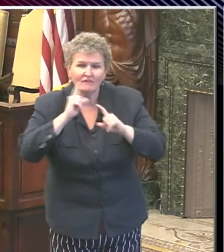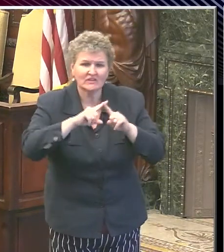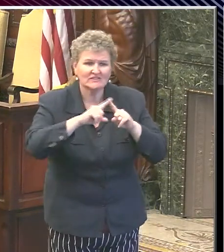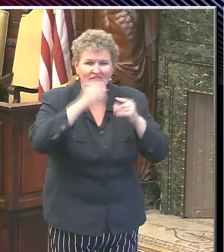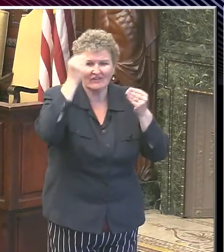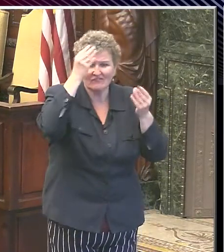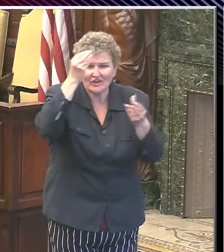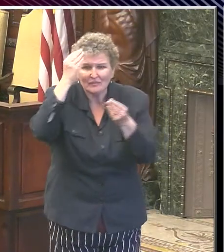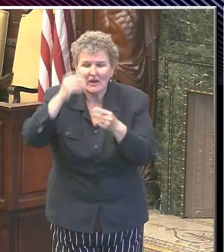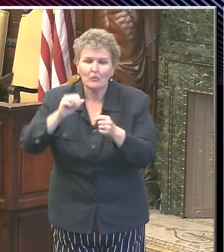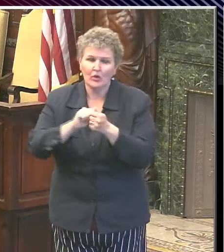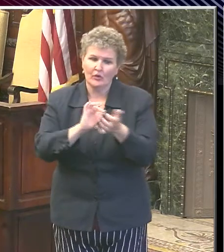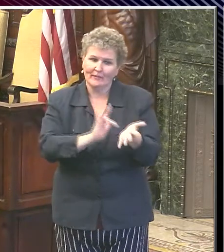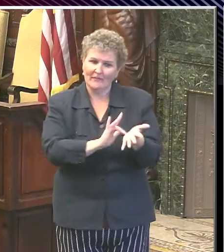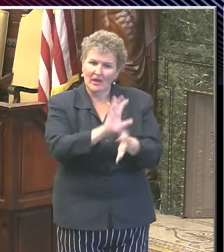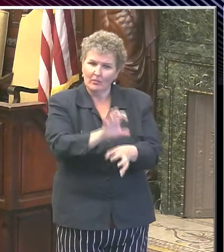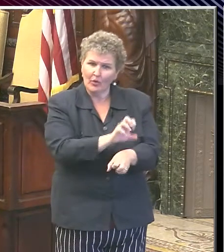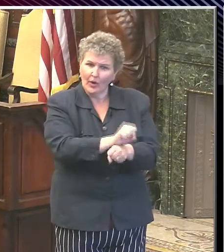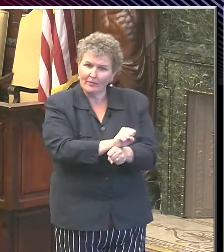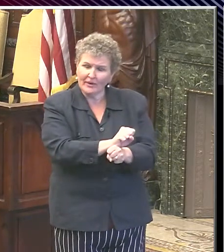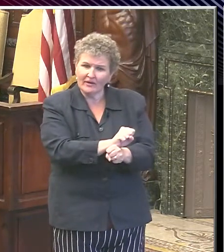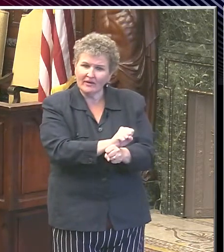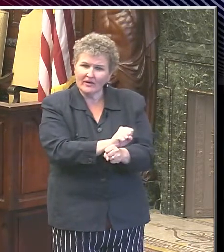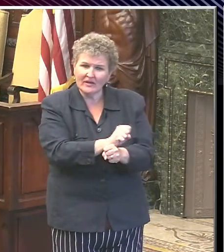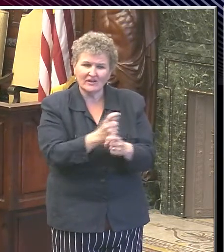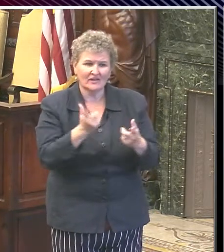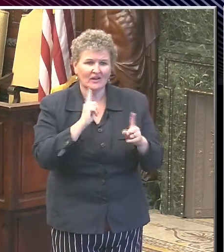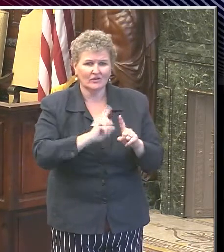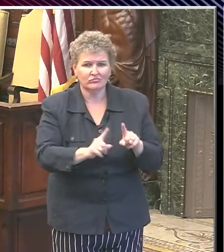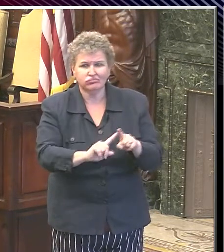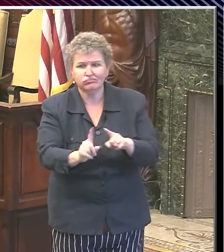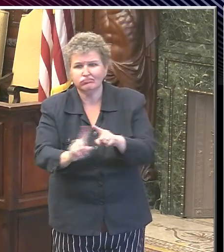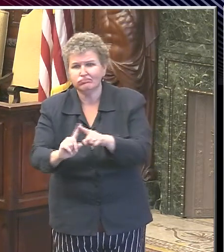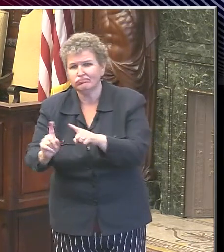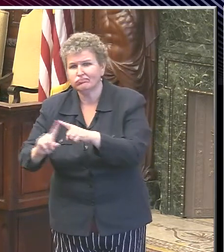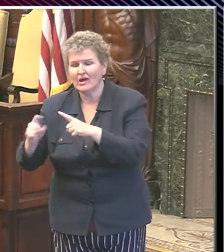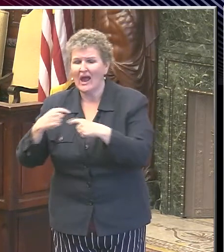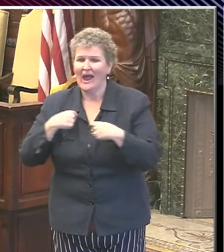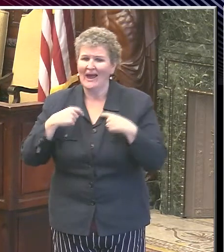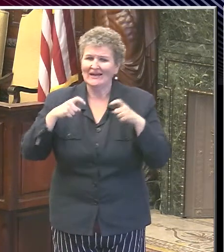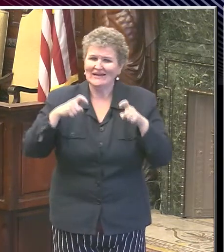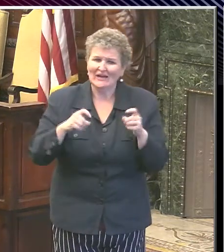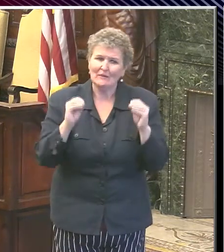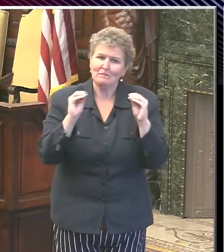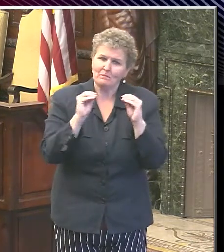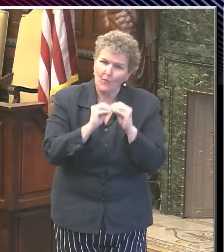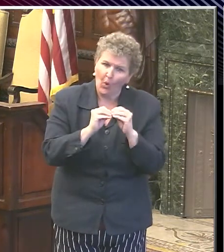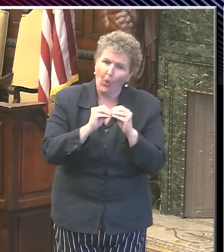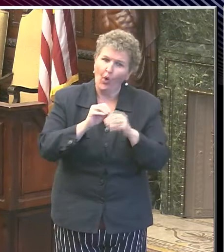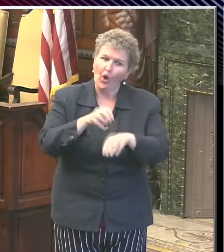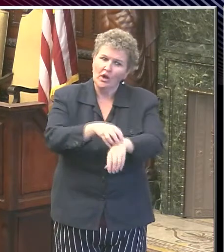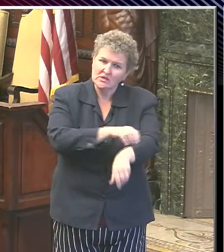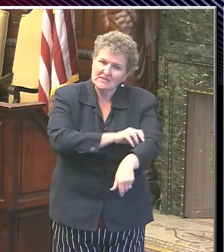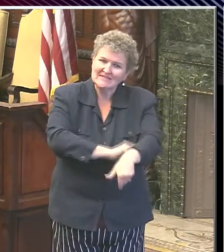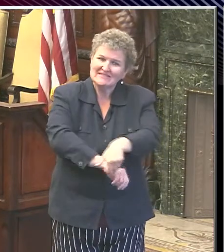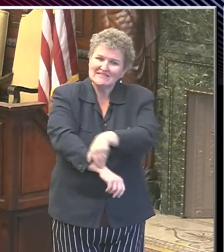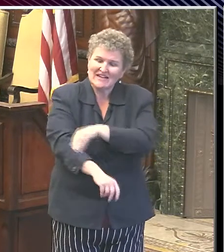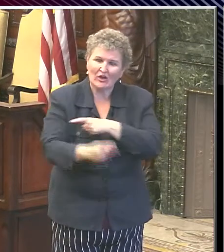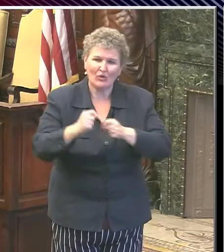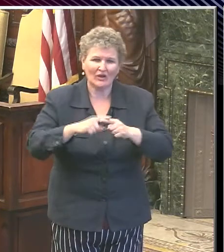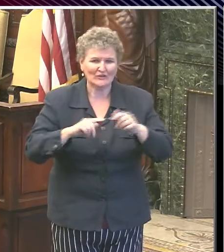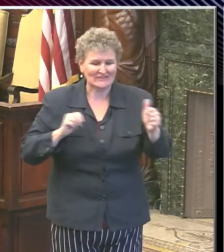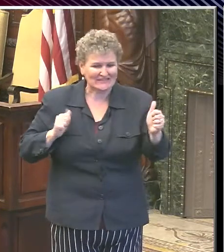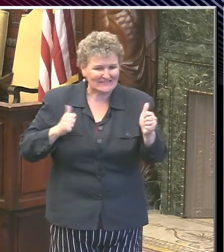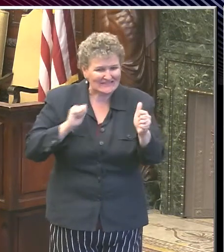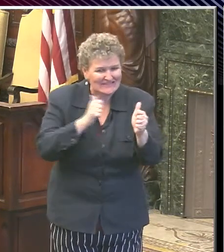medical appointments and the like. Yeah, we have a long way to go and we're working hard to fix those inequities. One of the things we